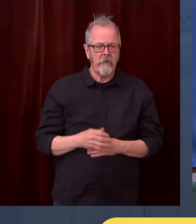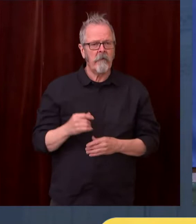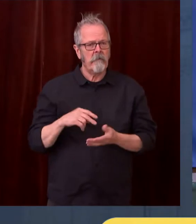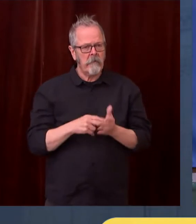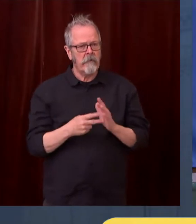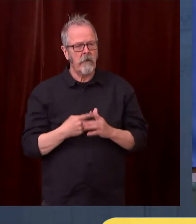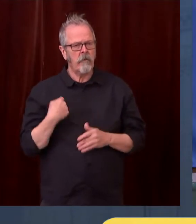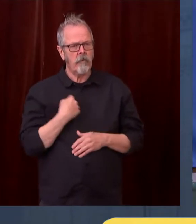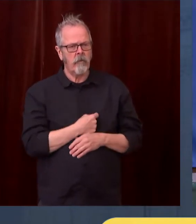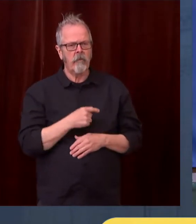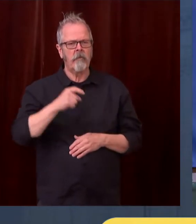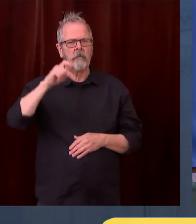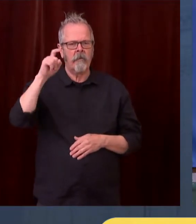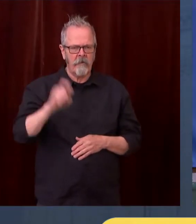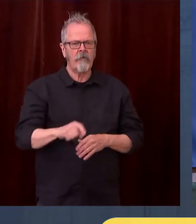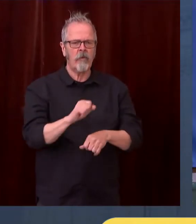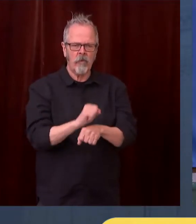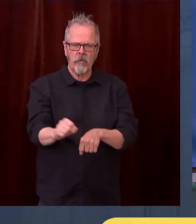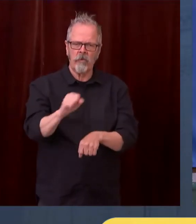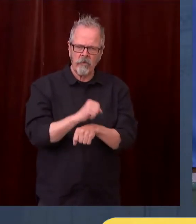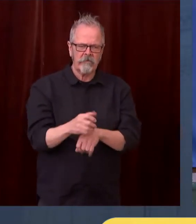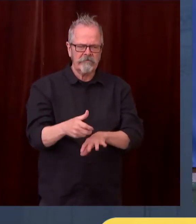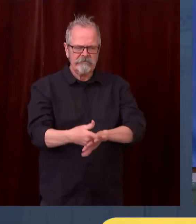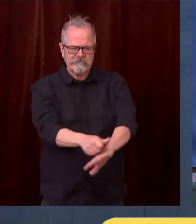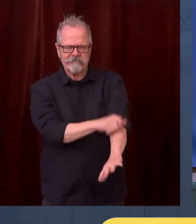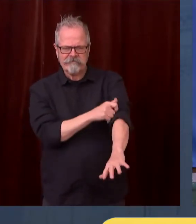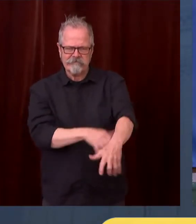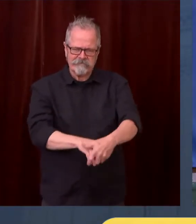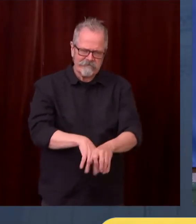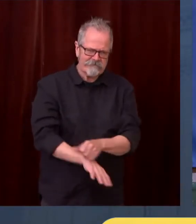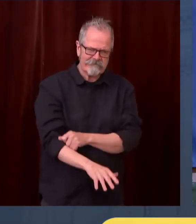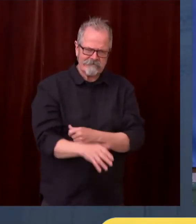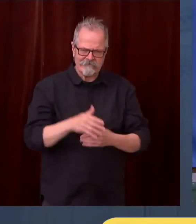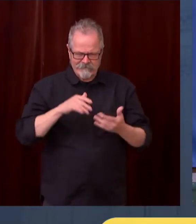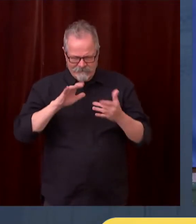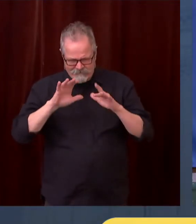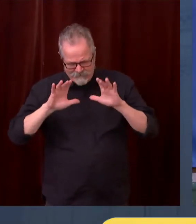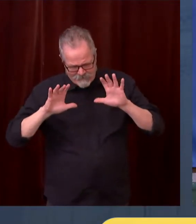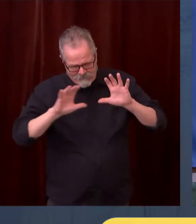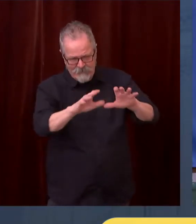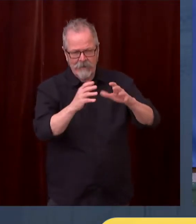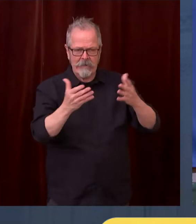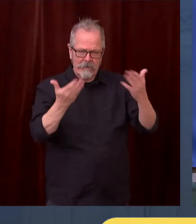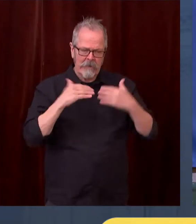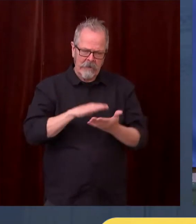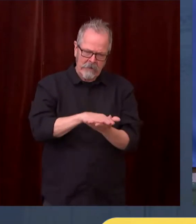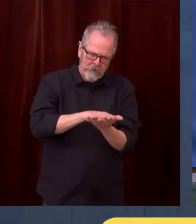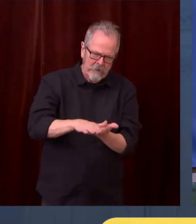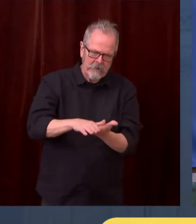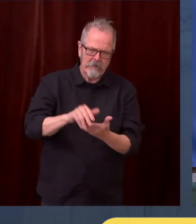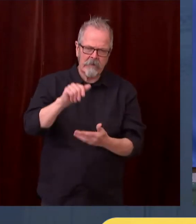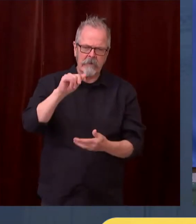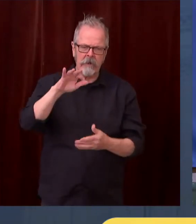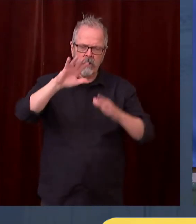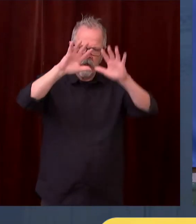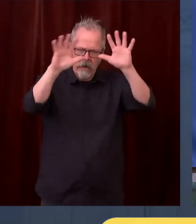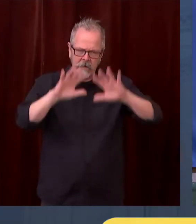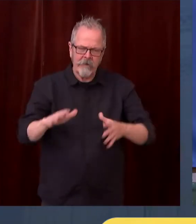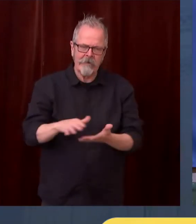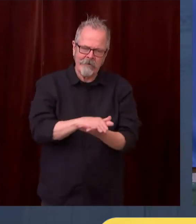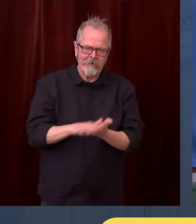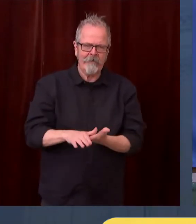So we now have two major policy proposals that are pending in the Senate that may have votes today that will